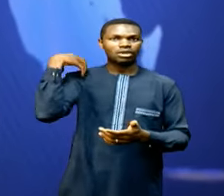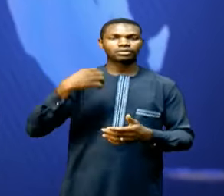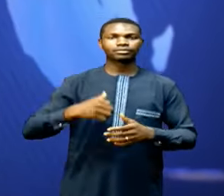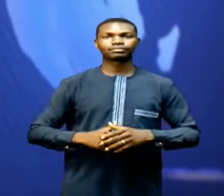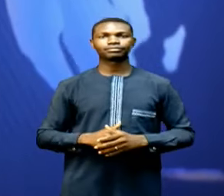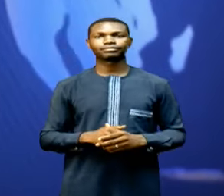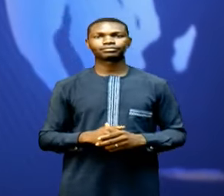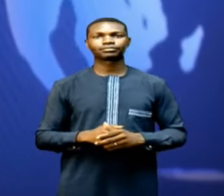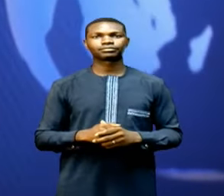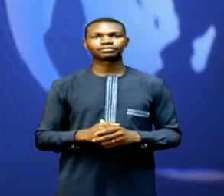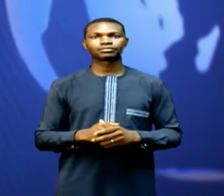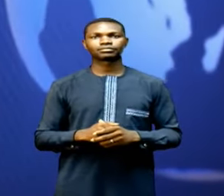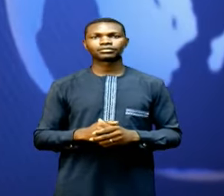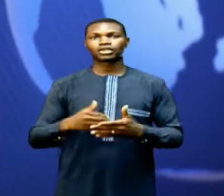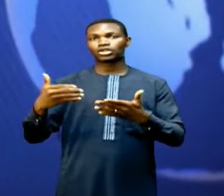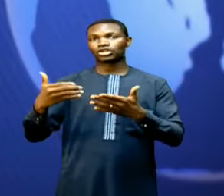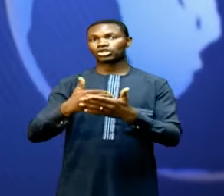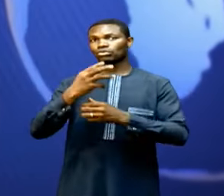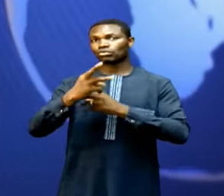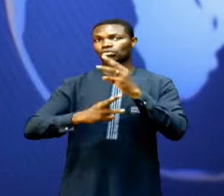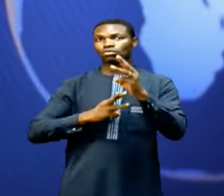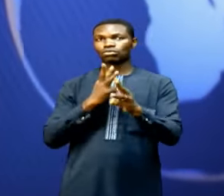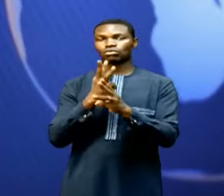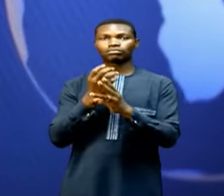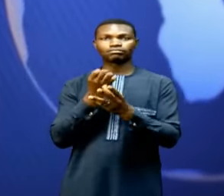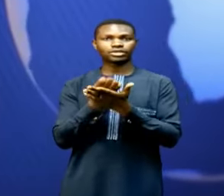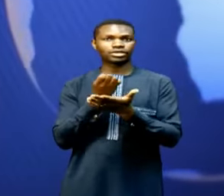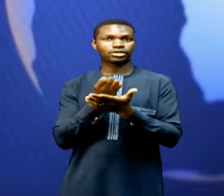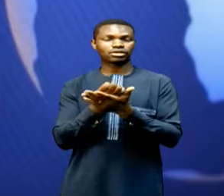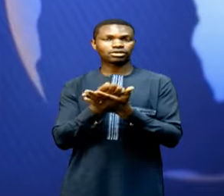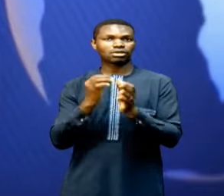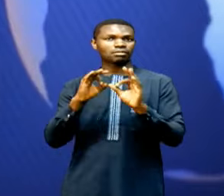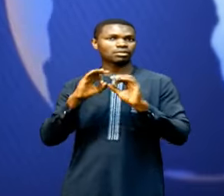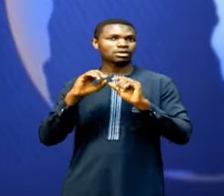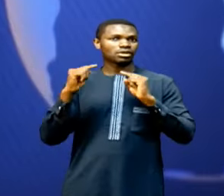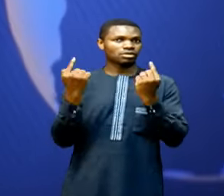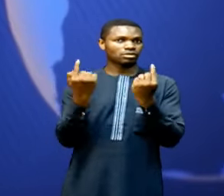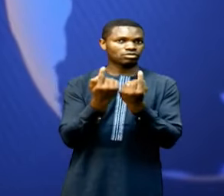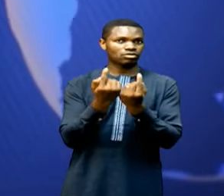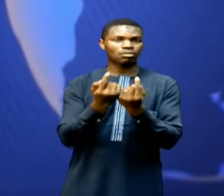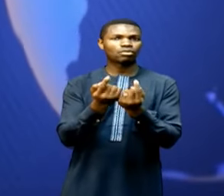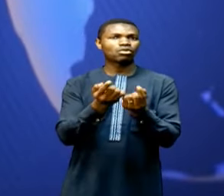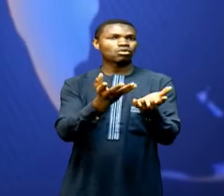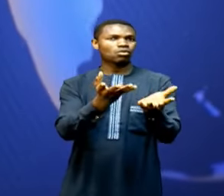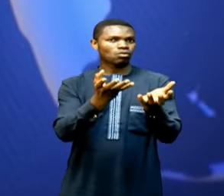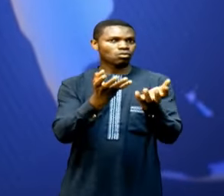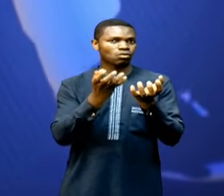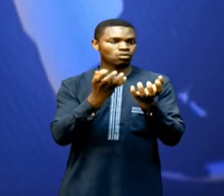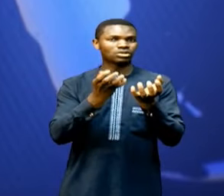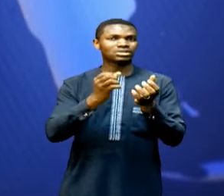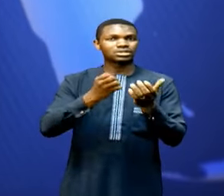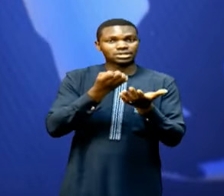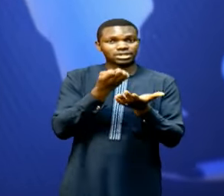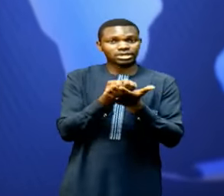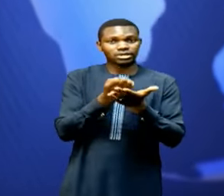New World Economic Forum report calls for dynamic approach to economic growth.